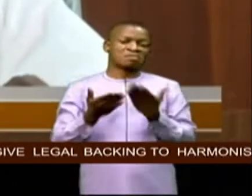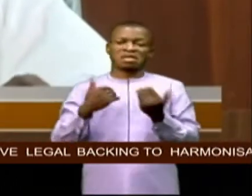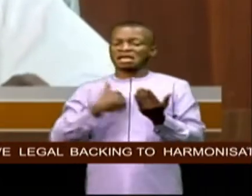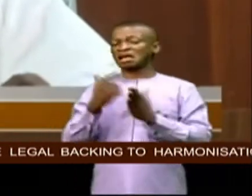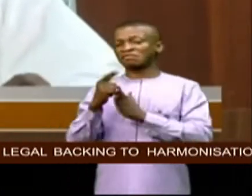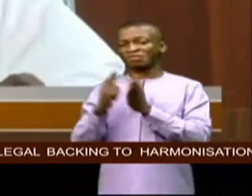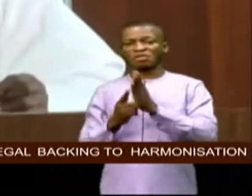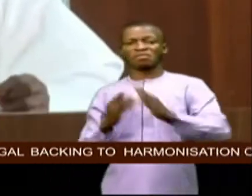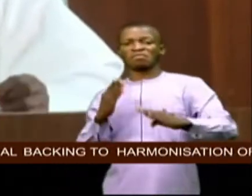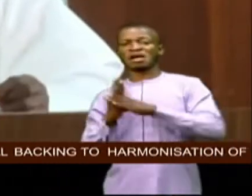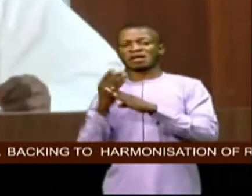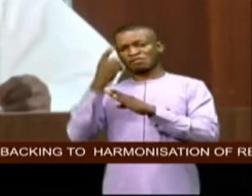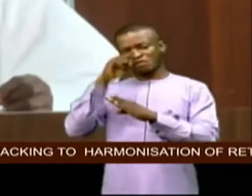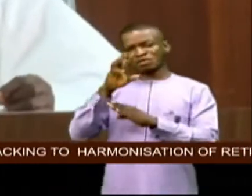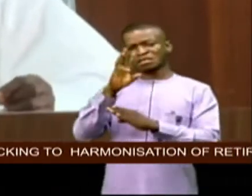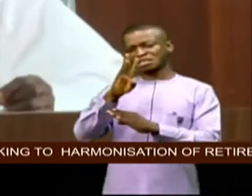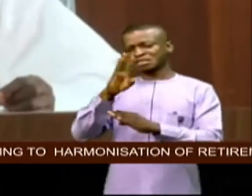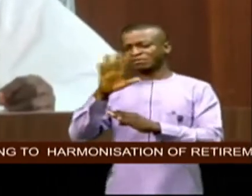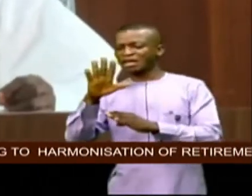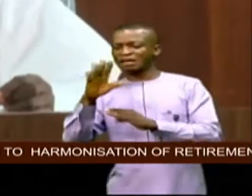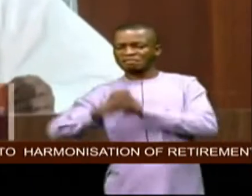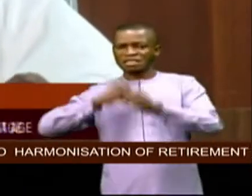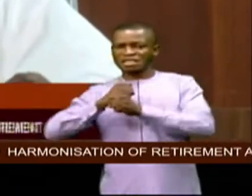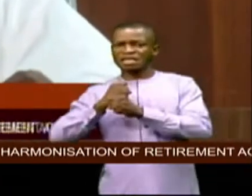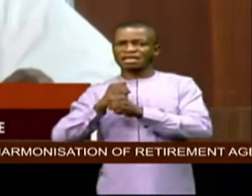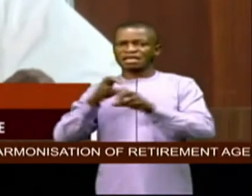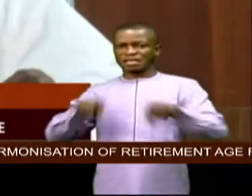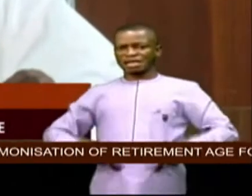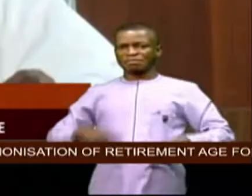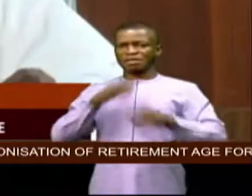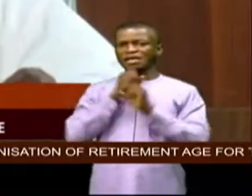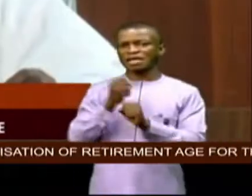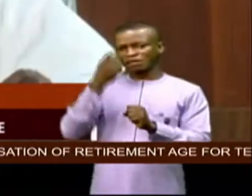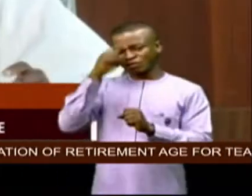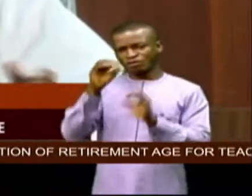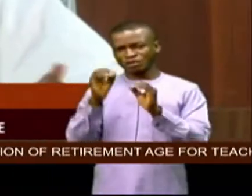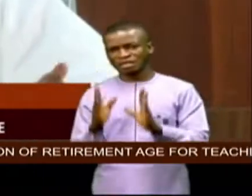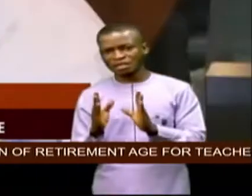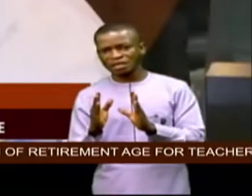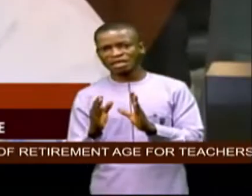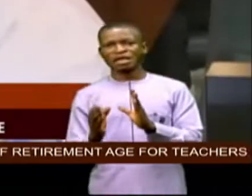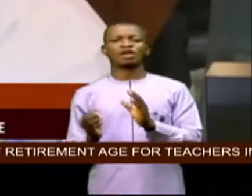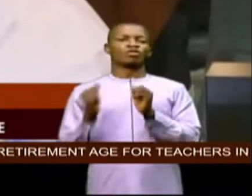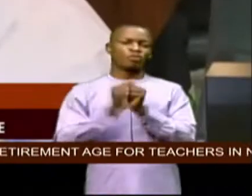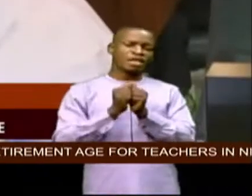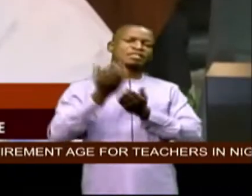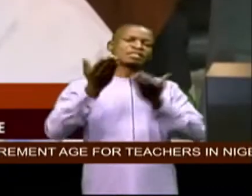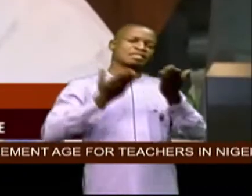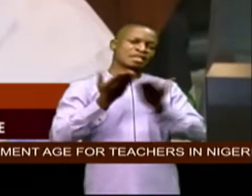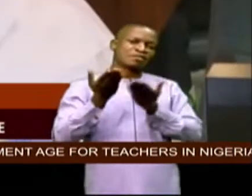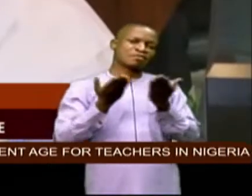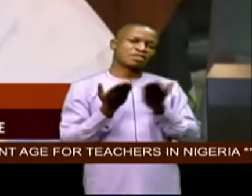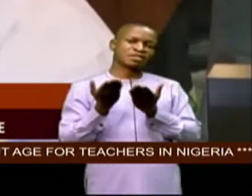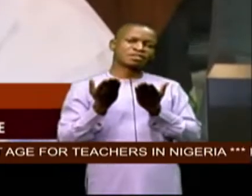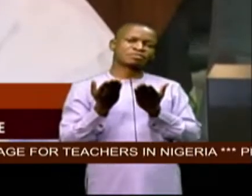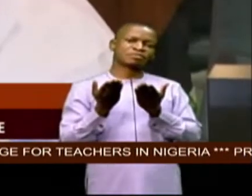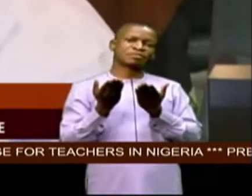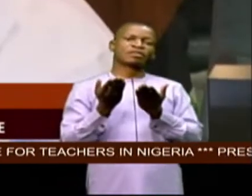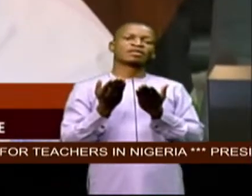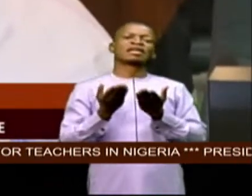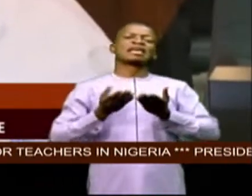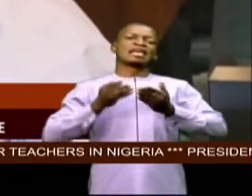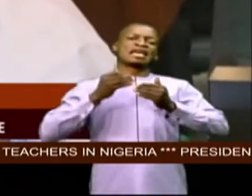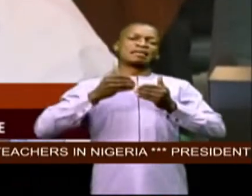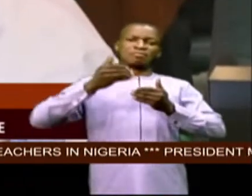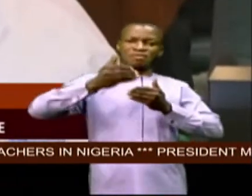retirement age of 65 years for for teachers and then the service period been extended to